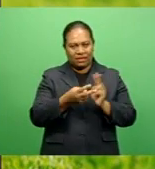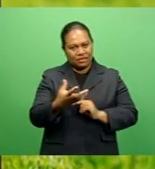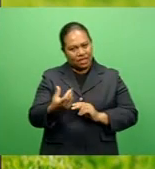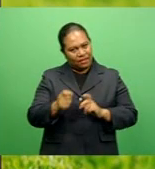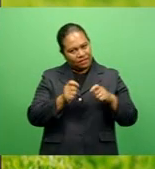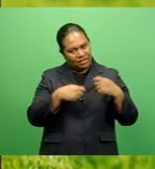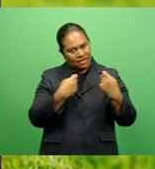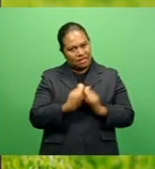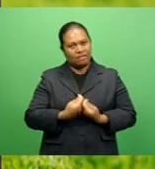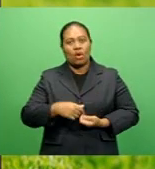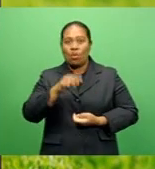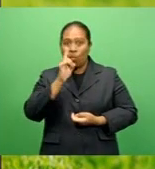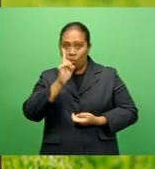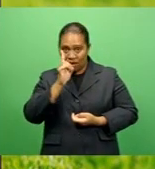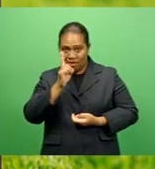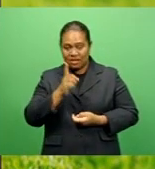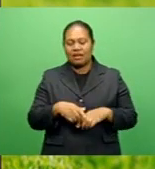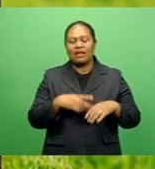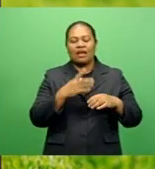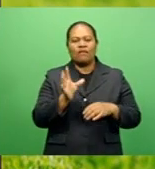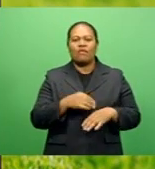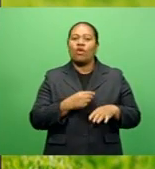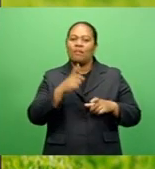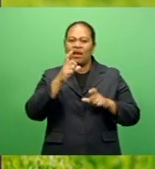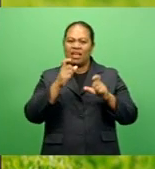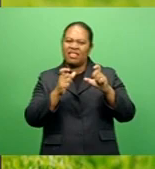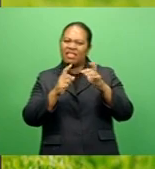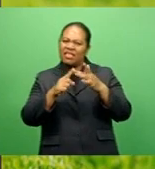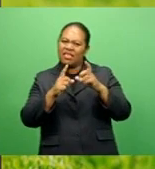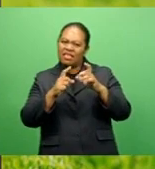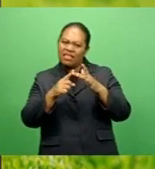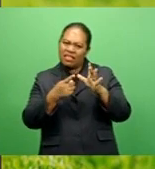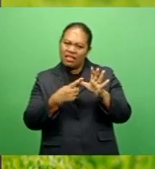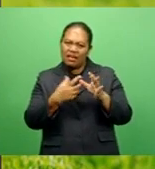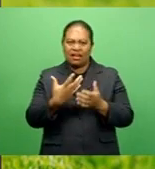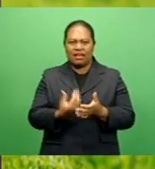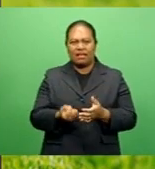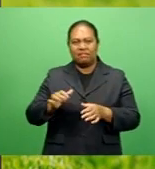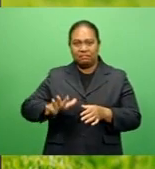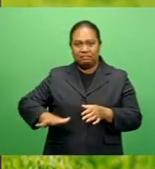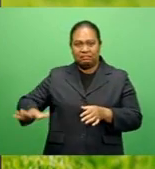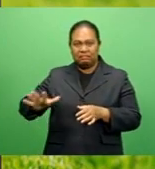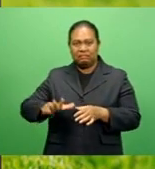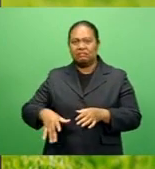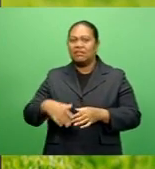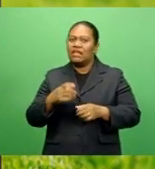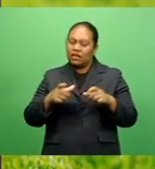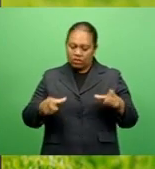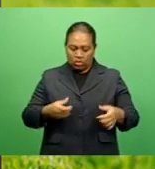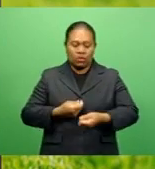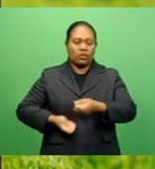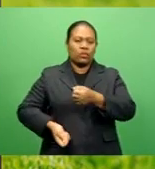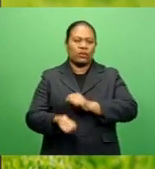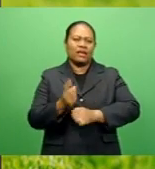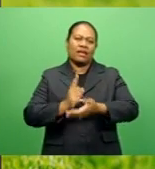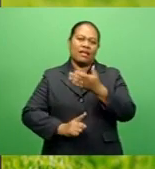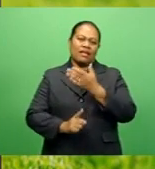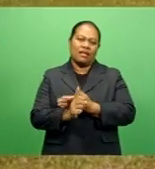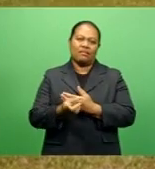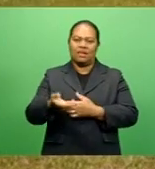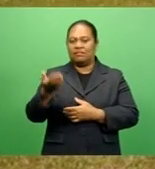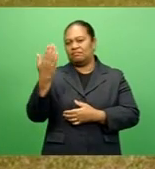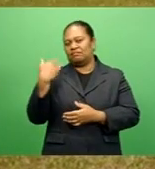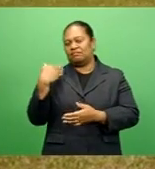village is Tarukua on the island of Vivia, which hasn't played competitive cricket for many years. Akuladama finds out why.